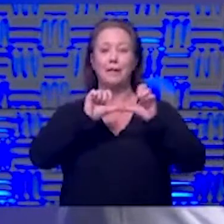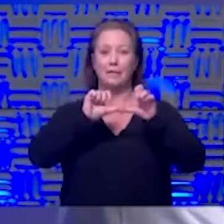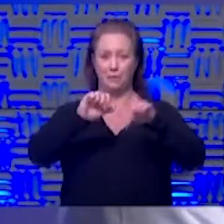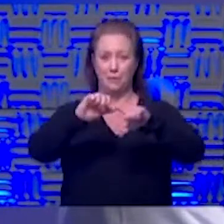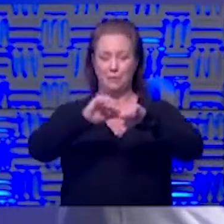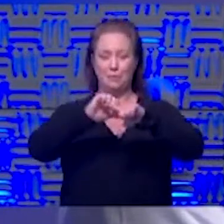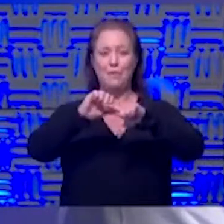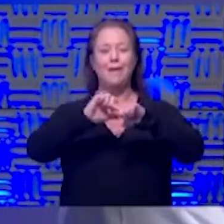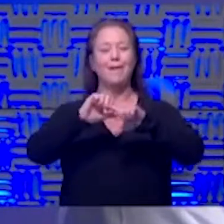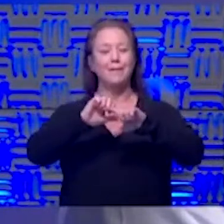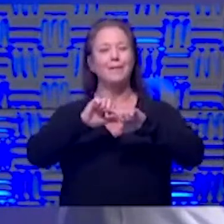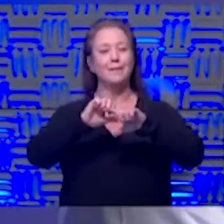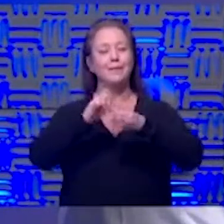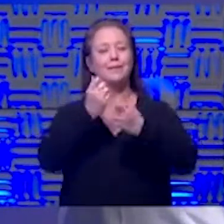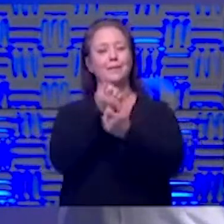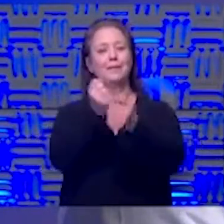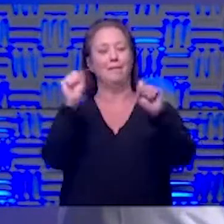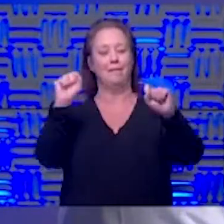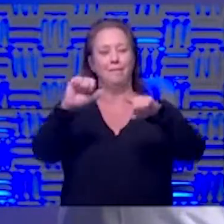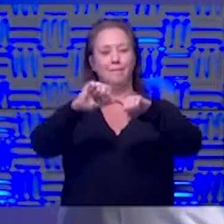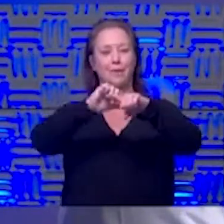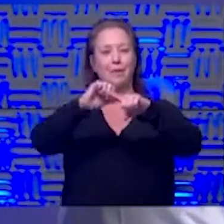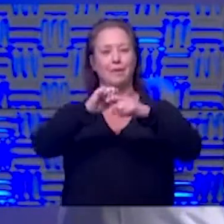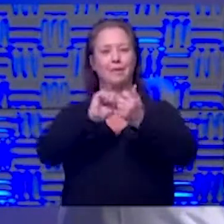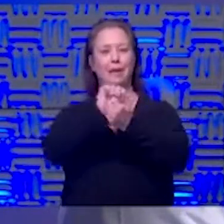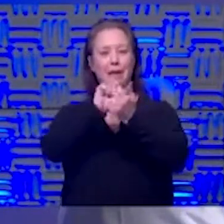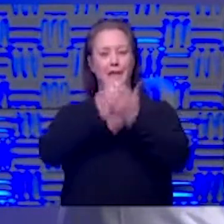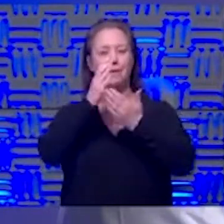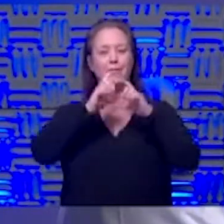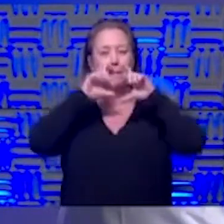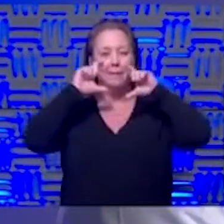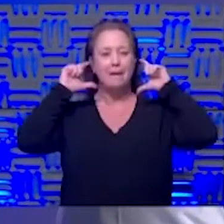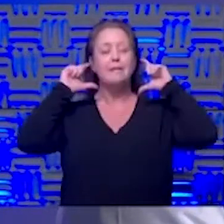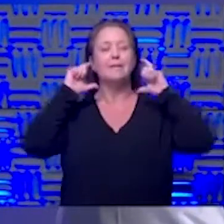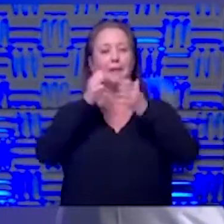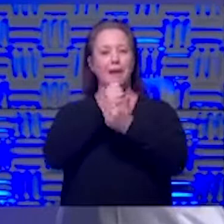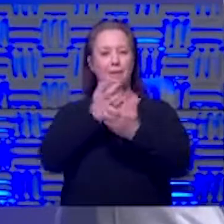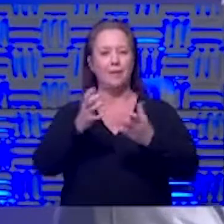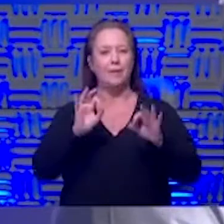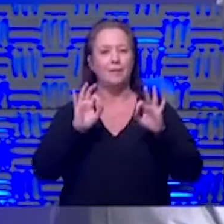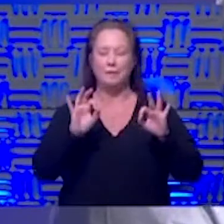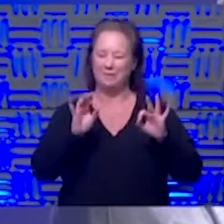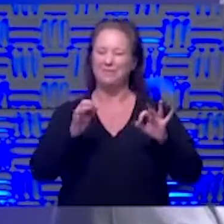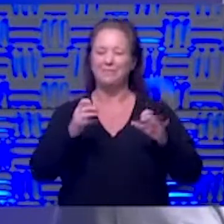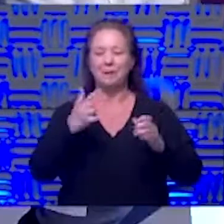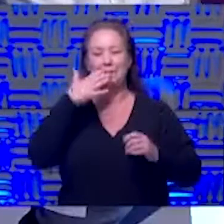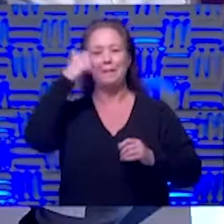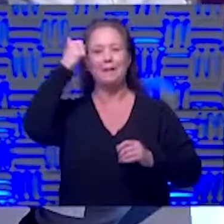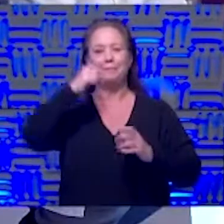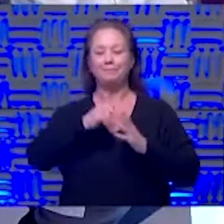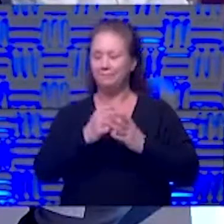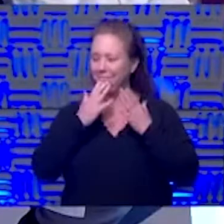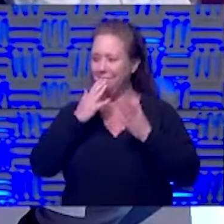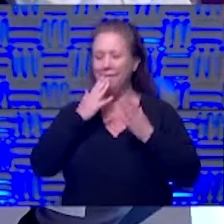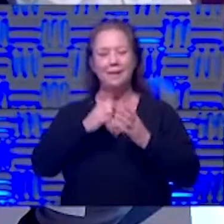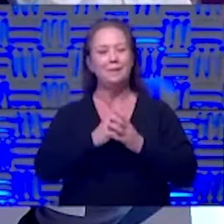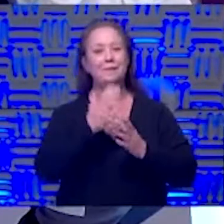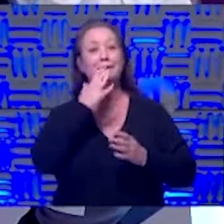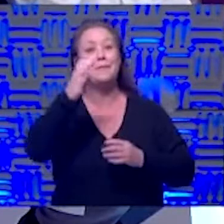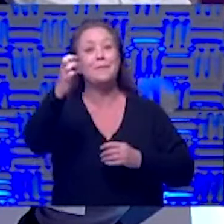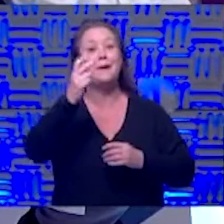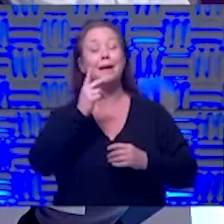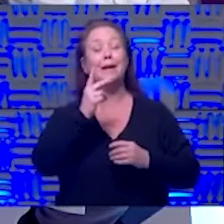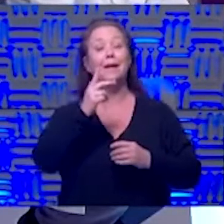practice safe practices hand hygiene mask wearing all that stuff and so that made it a lot better good thank you and thanks for being back